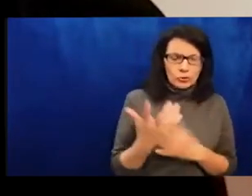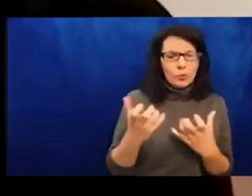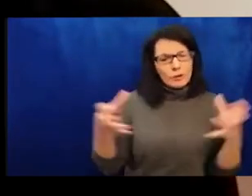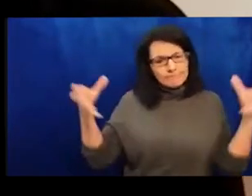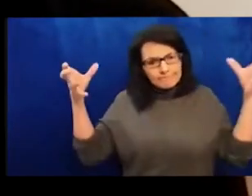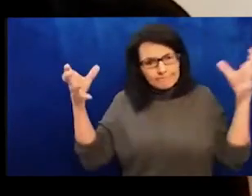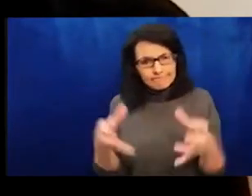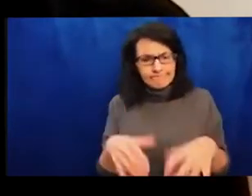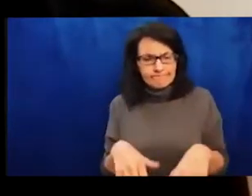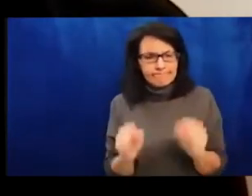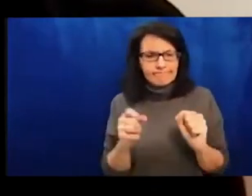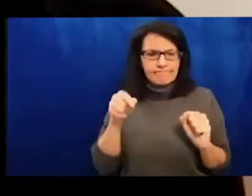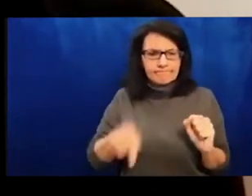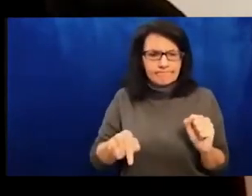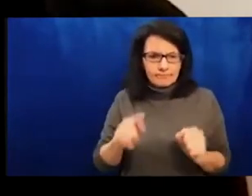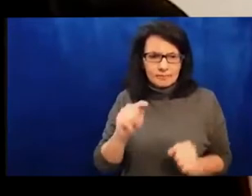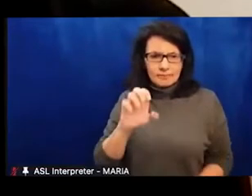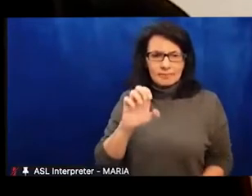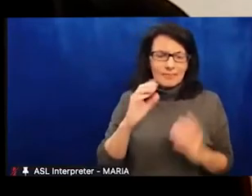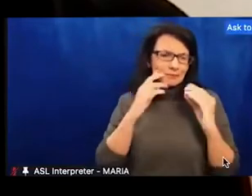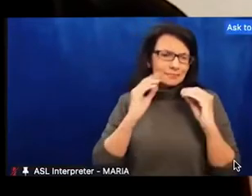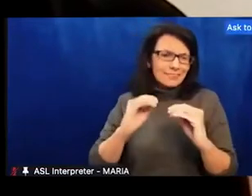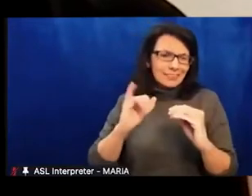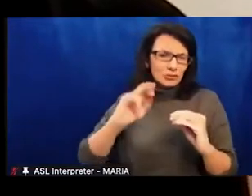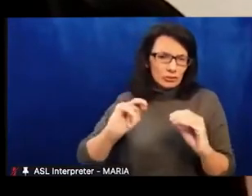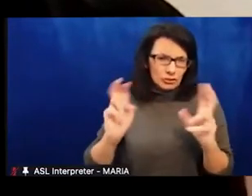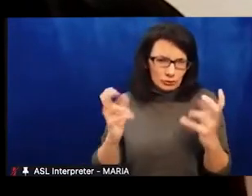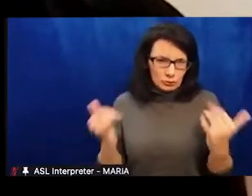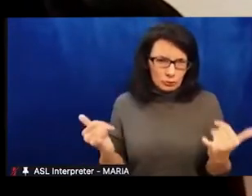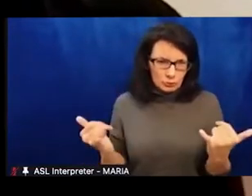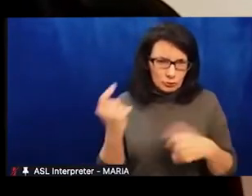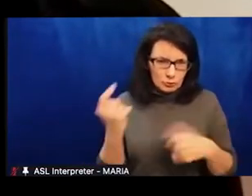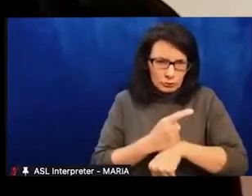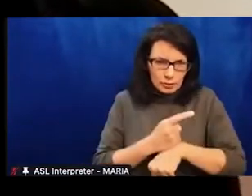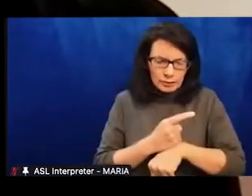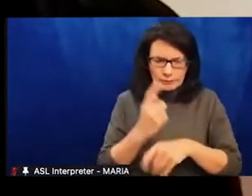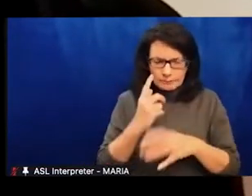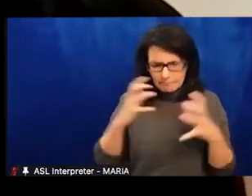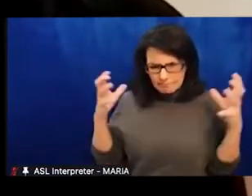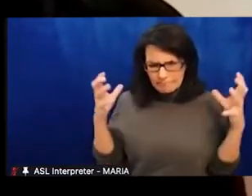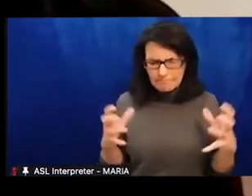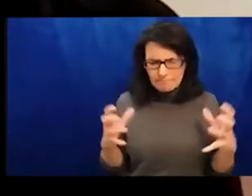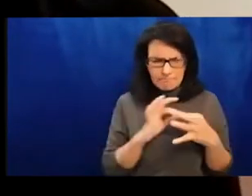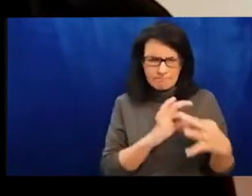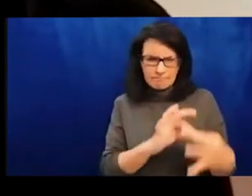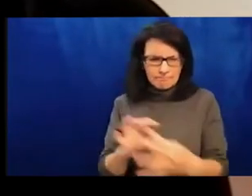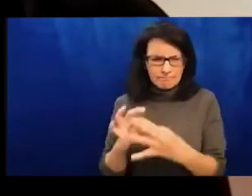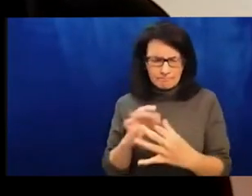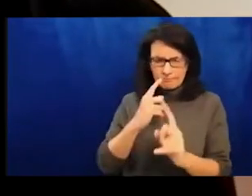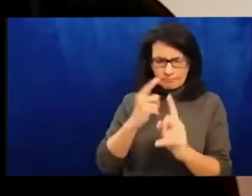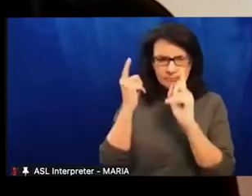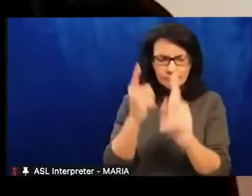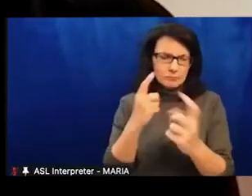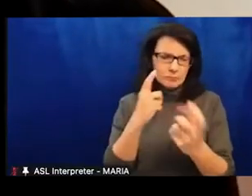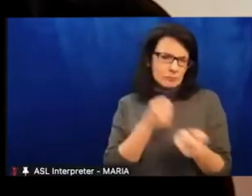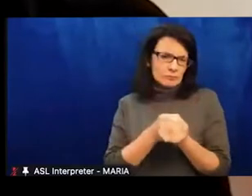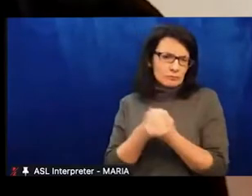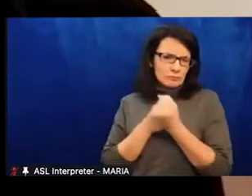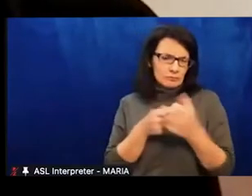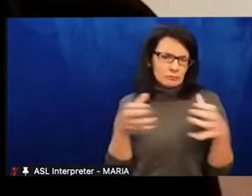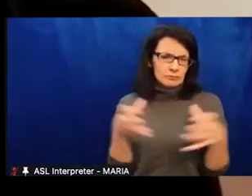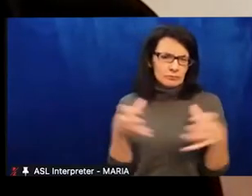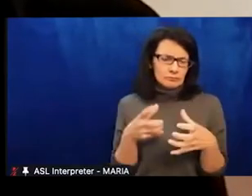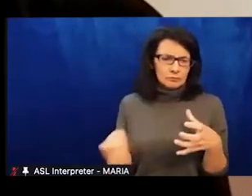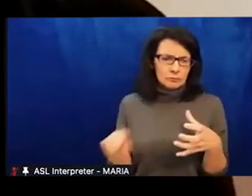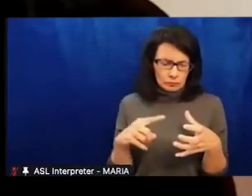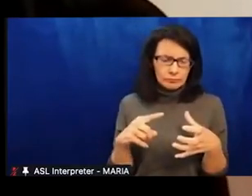As we witness the devastation caused by Russia and Ukraine with ripple effects that will be and are currently being felt